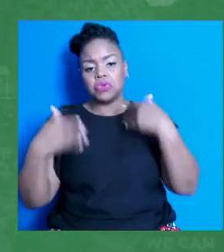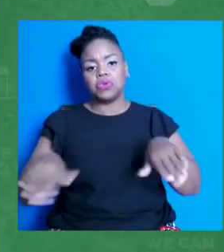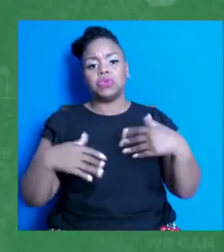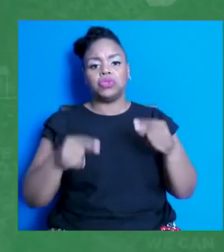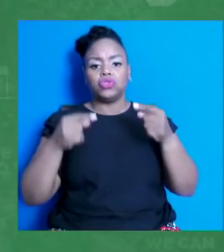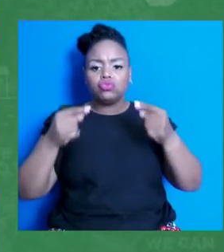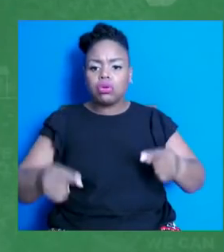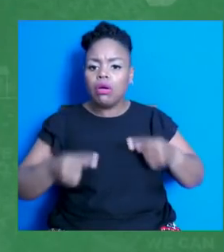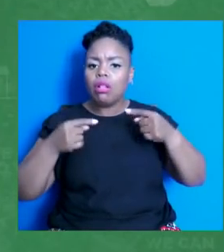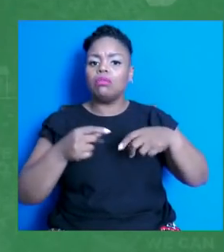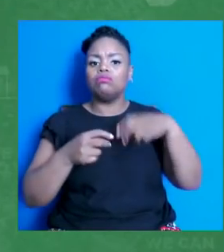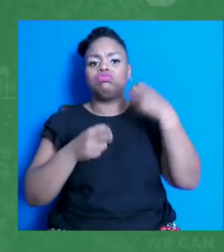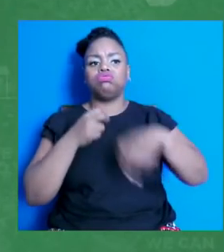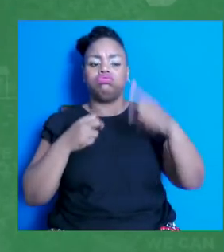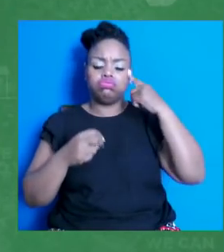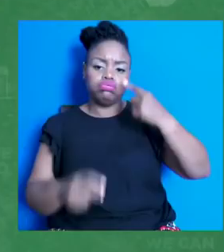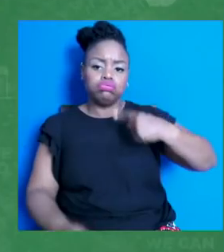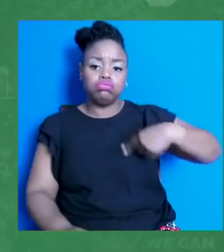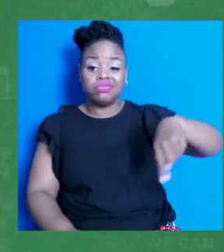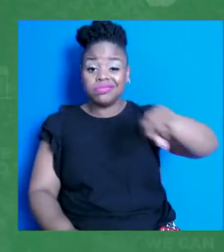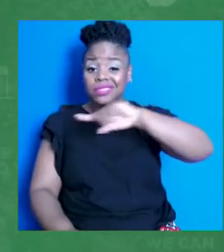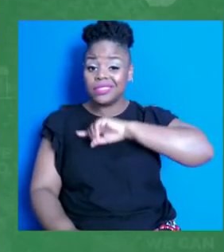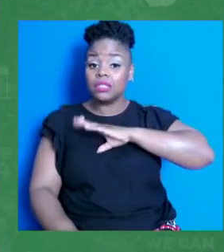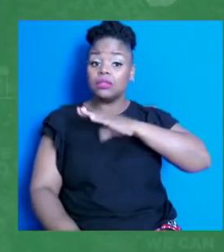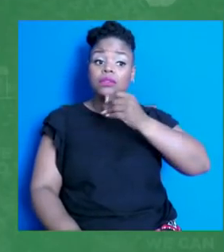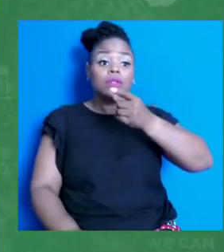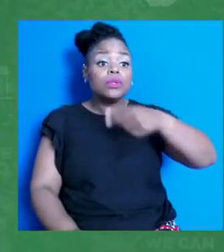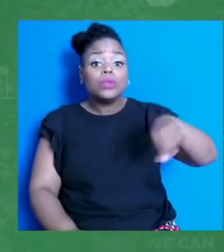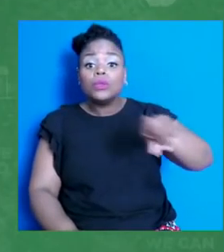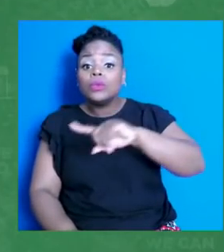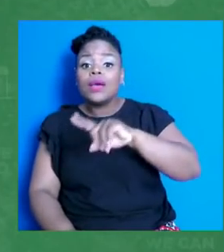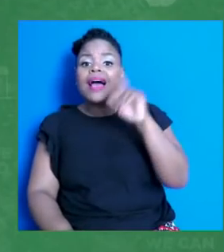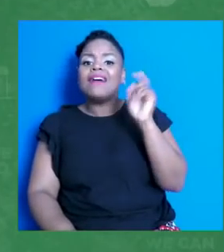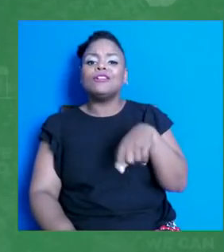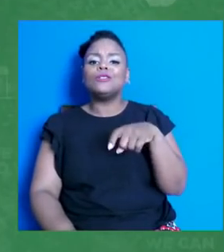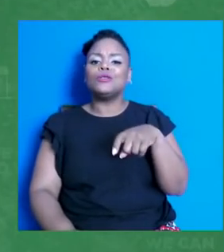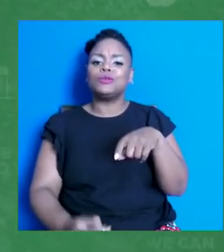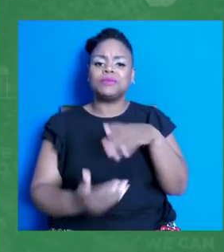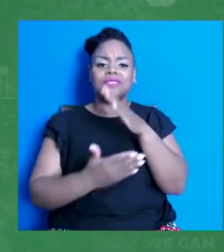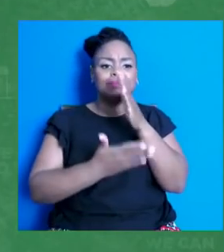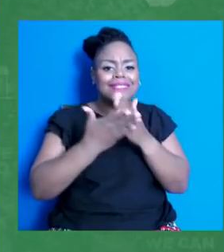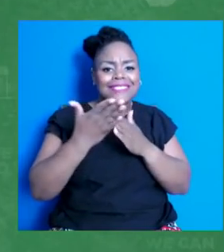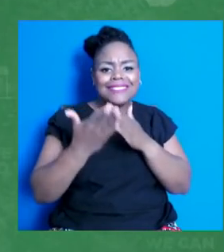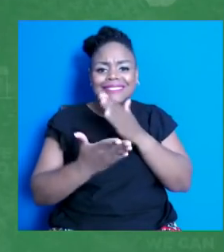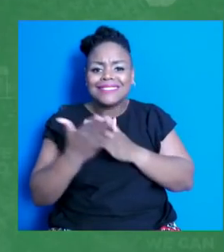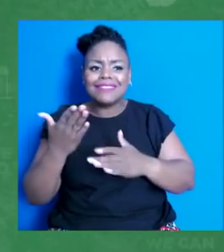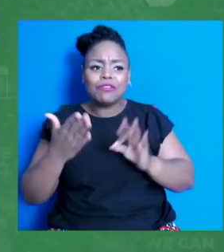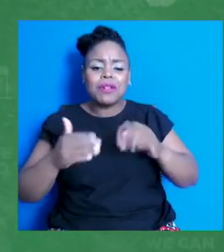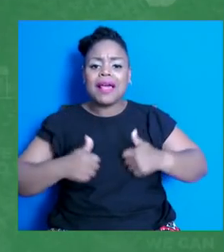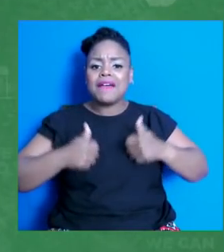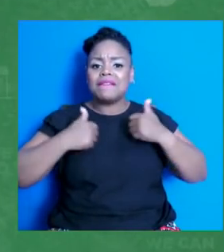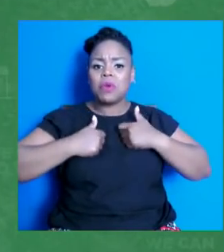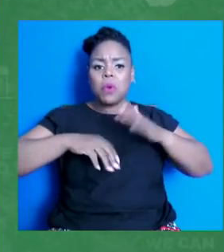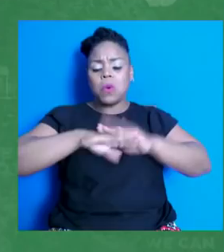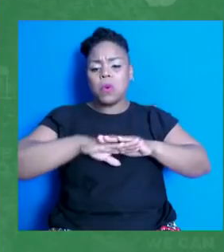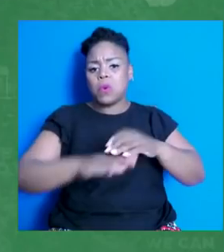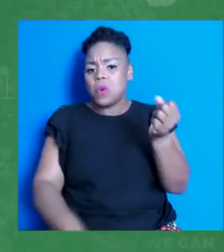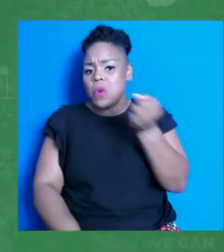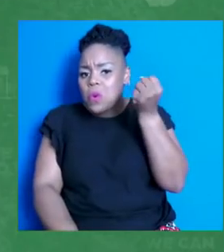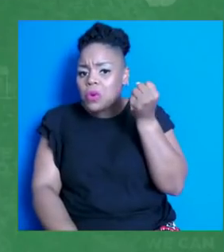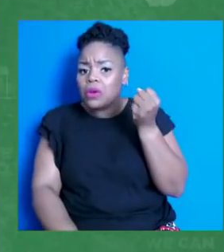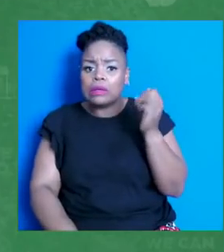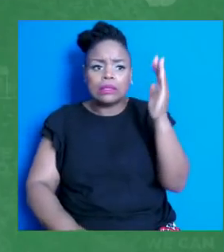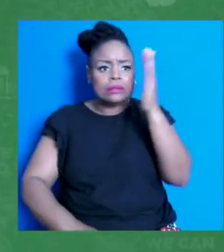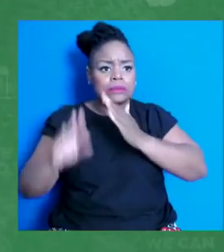you, you've had to put pieces of your life on hold. You've worried about your friends, your families, and getting